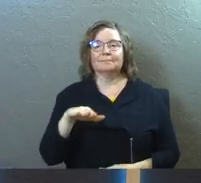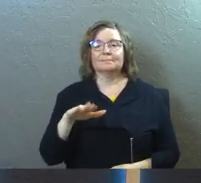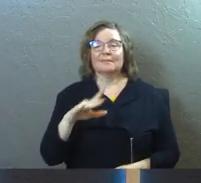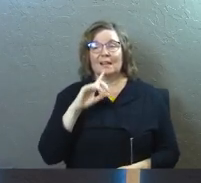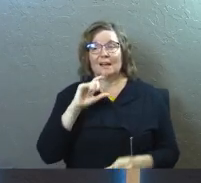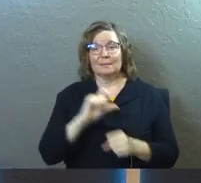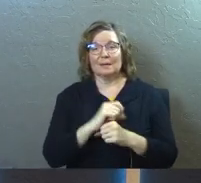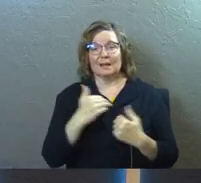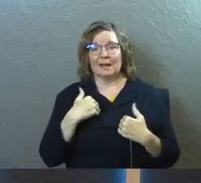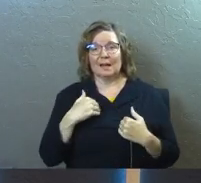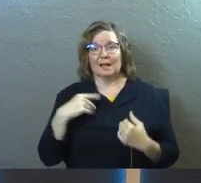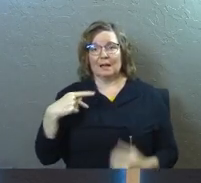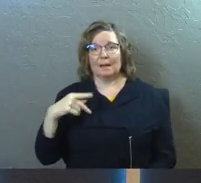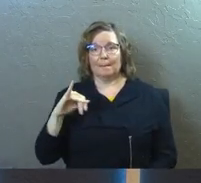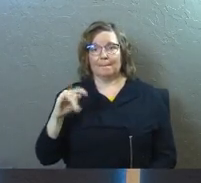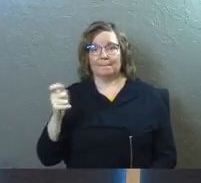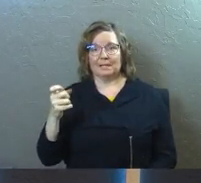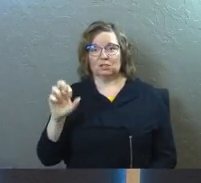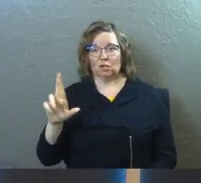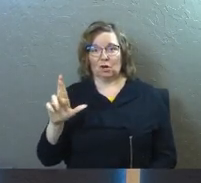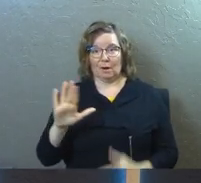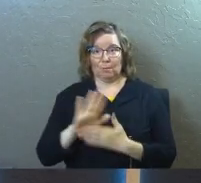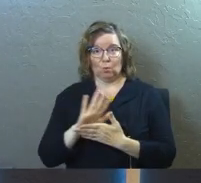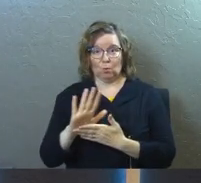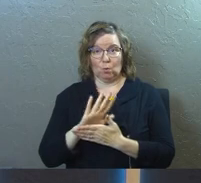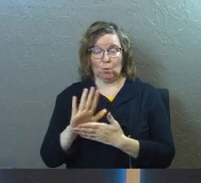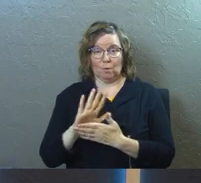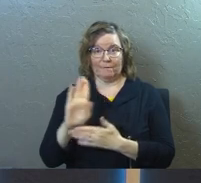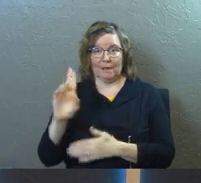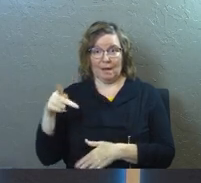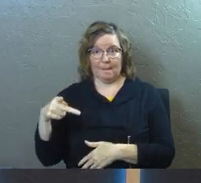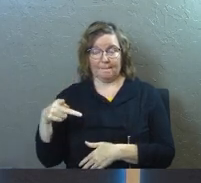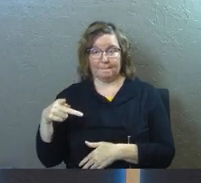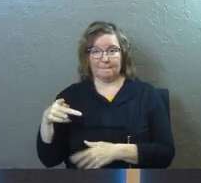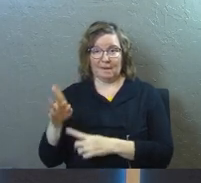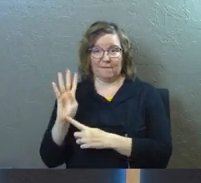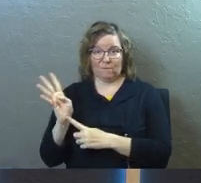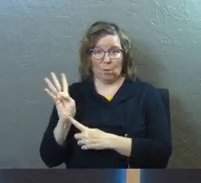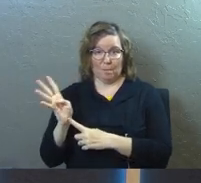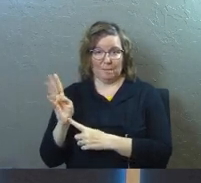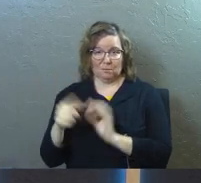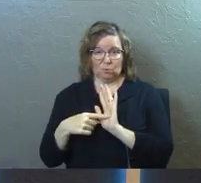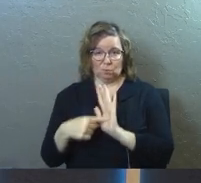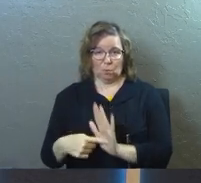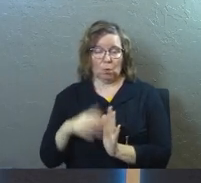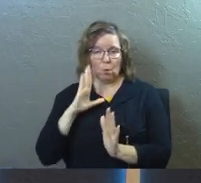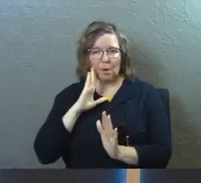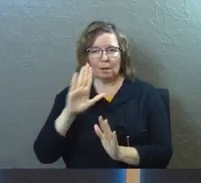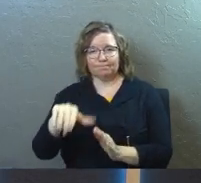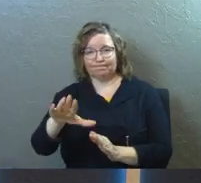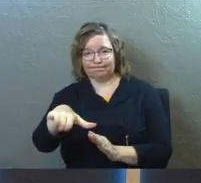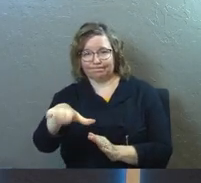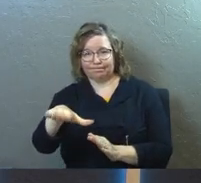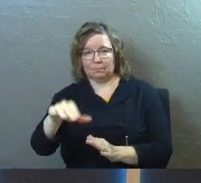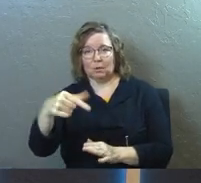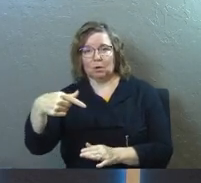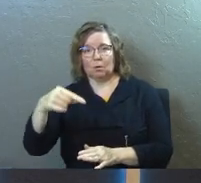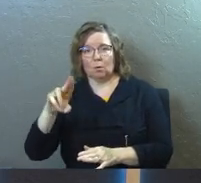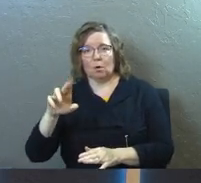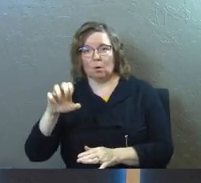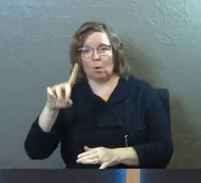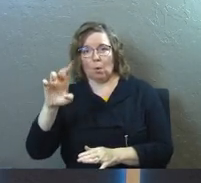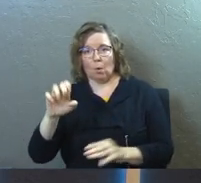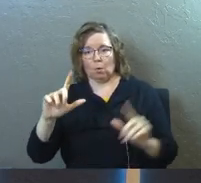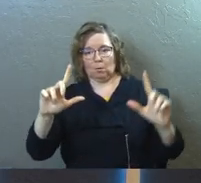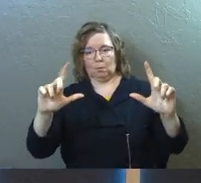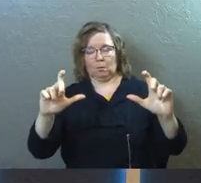I'm actually going to have Pixar do it. Some of you guys know this four-minute segment that Pixar put together. It's the story of two people. Their